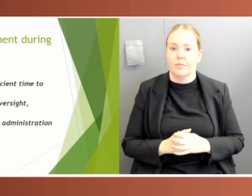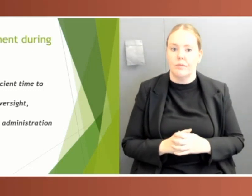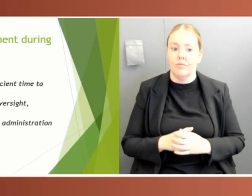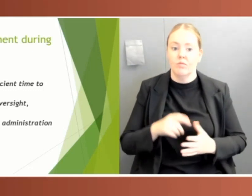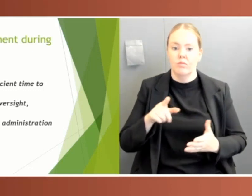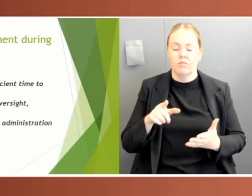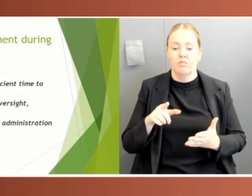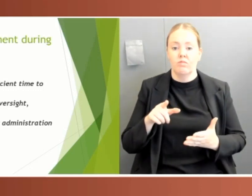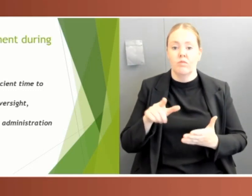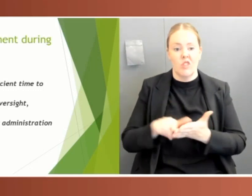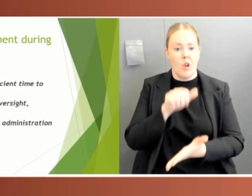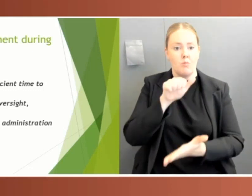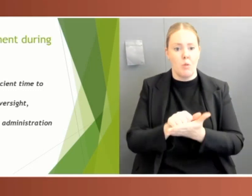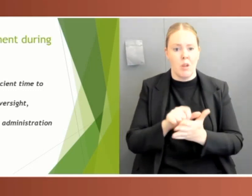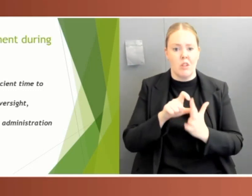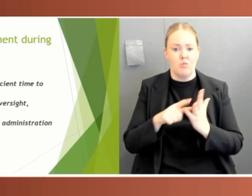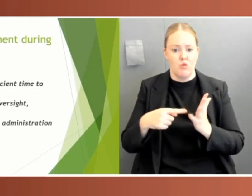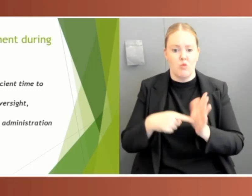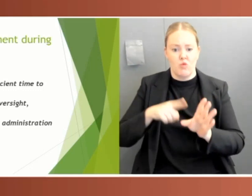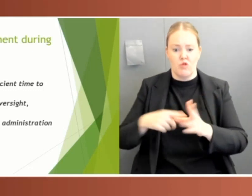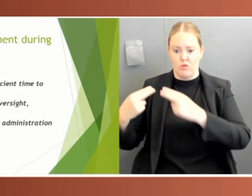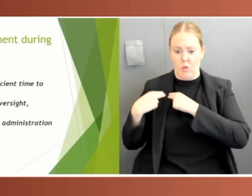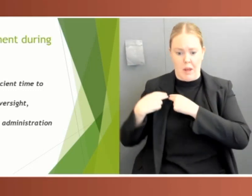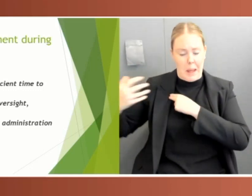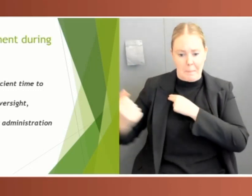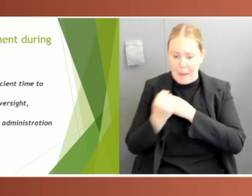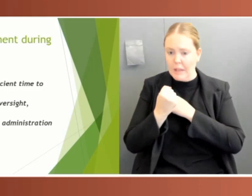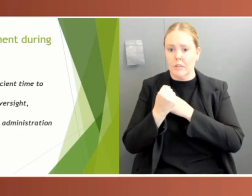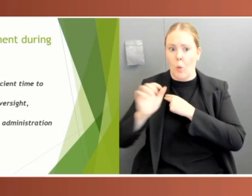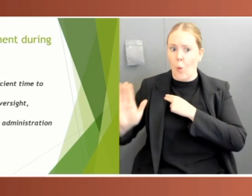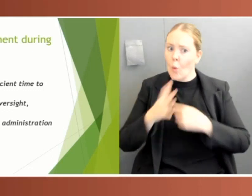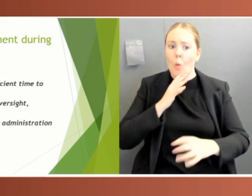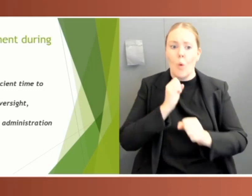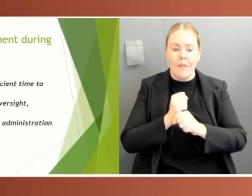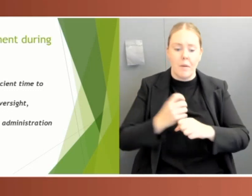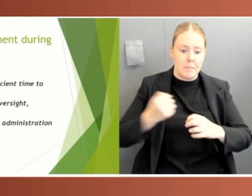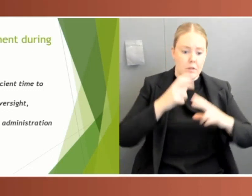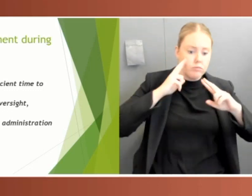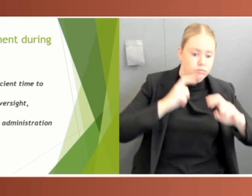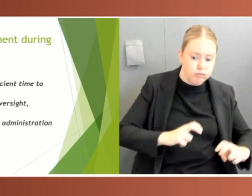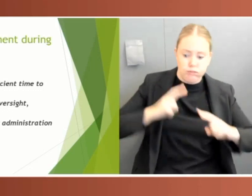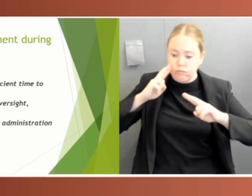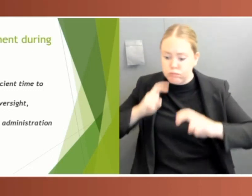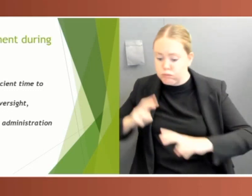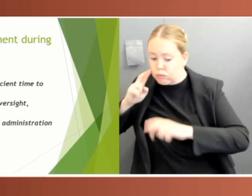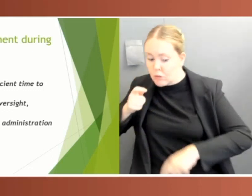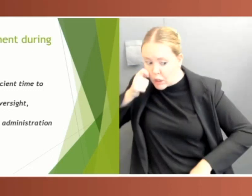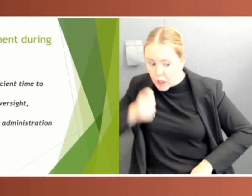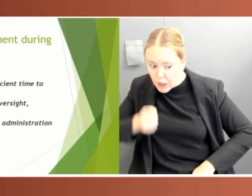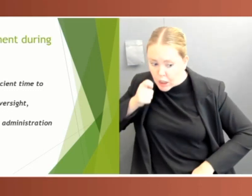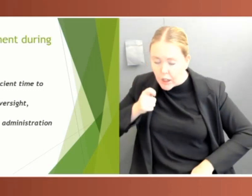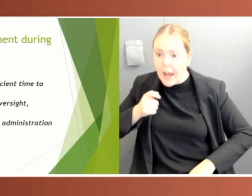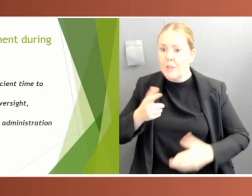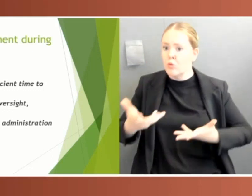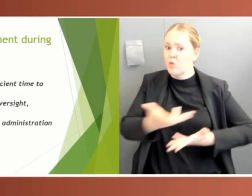diligently into every affair of government, and to talk about how much and to talk much about what it sees. And